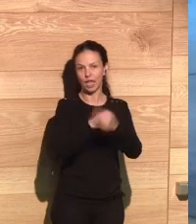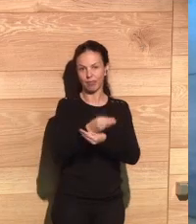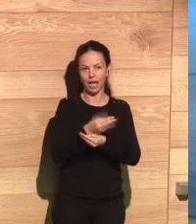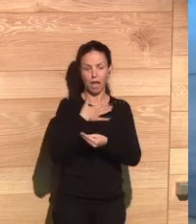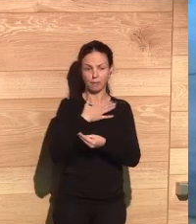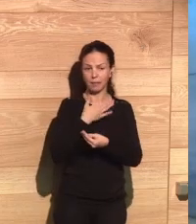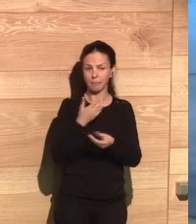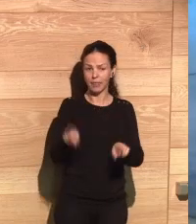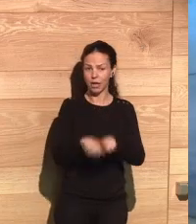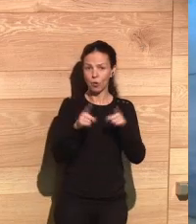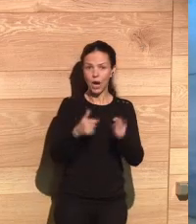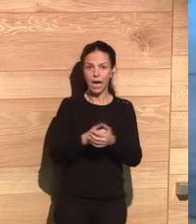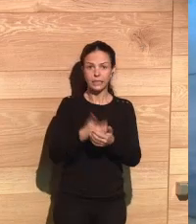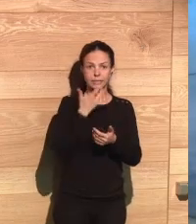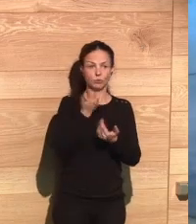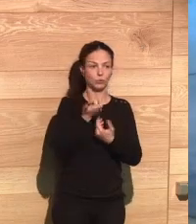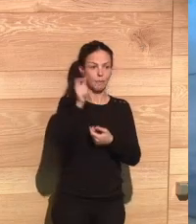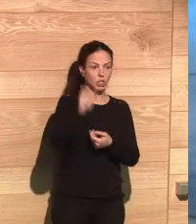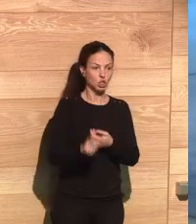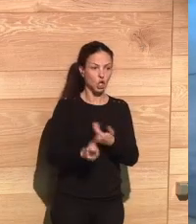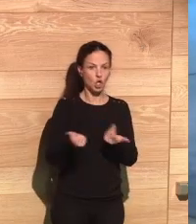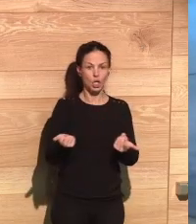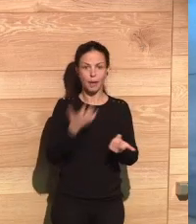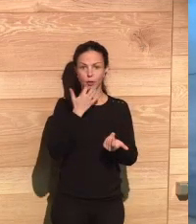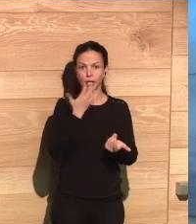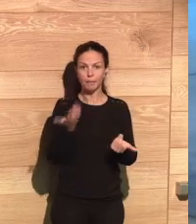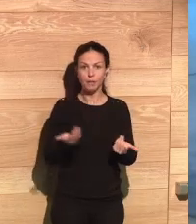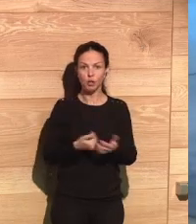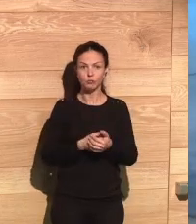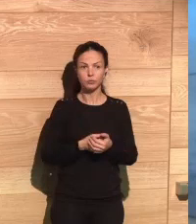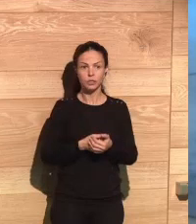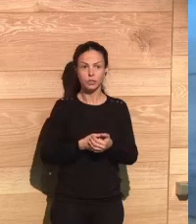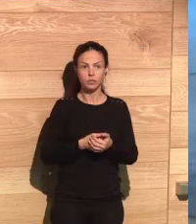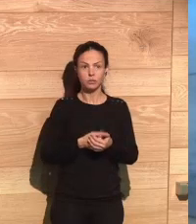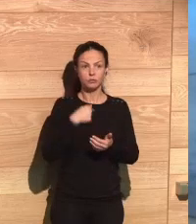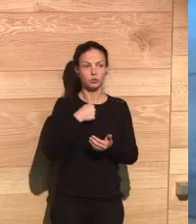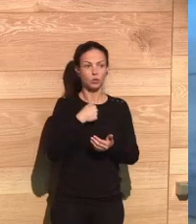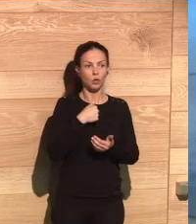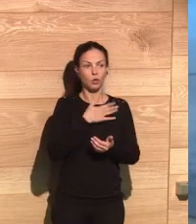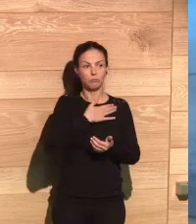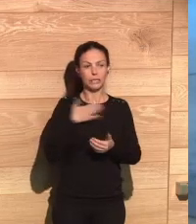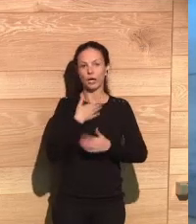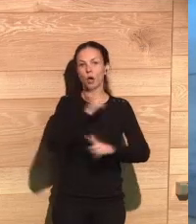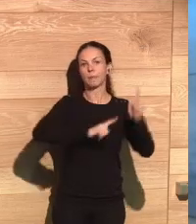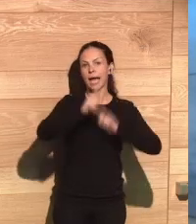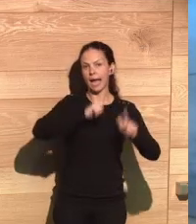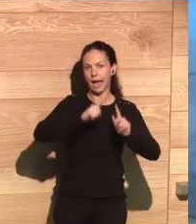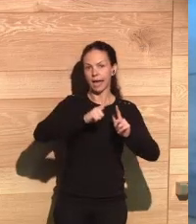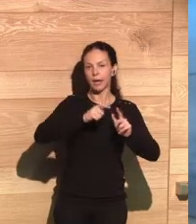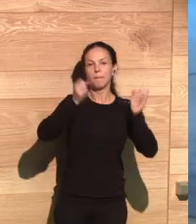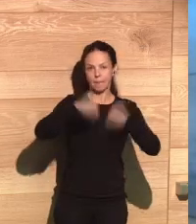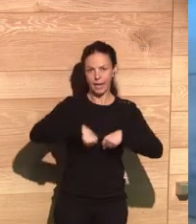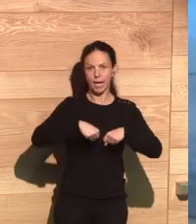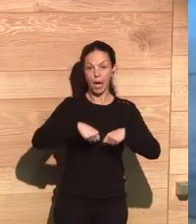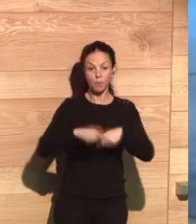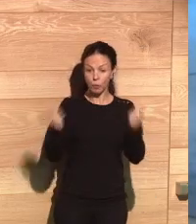try to get me to move around more. Because I've sort of expressed just by buying that, that I want that. And so there's some divisions there.